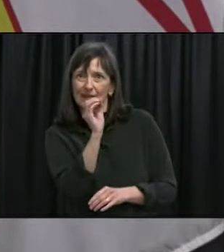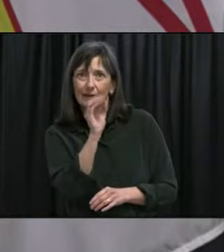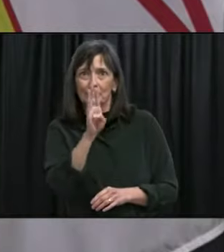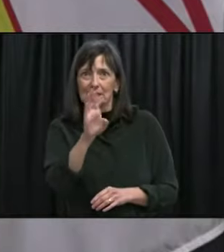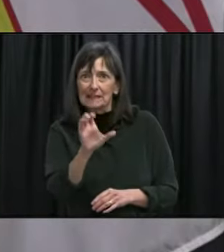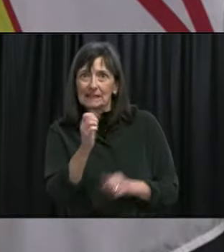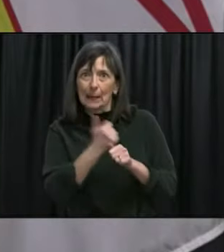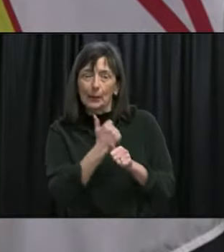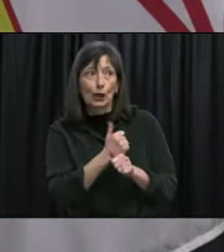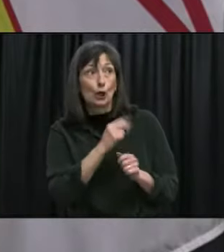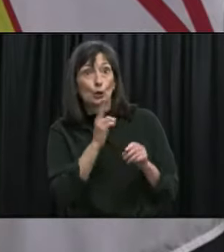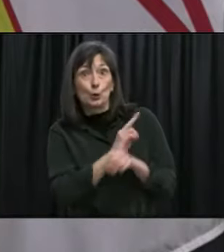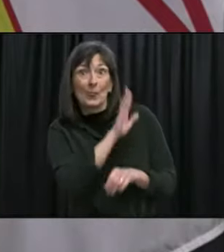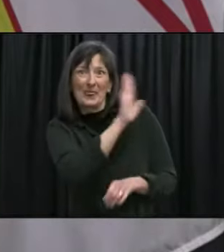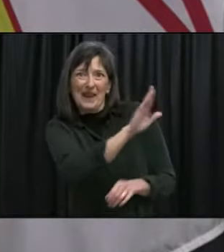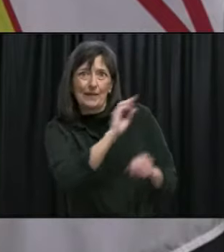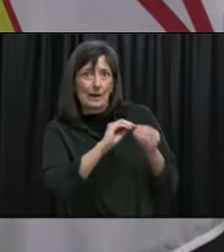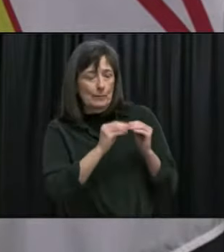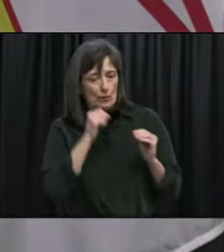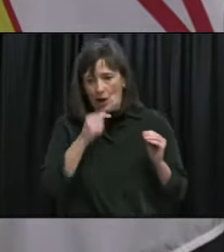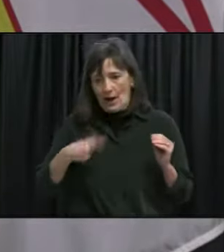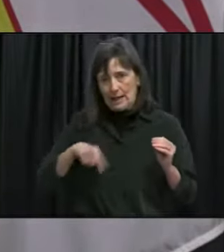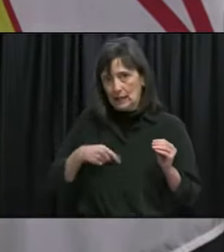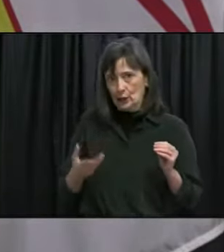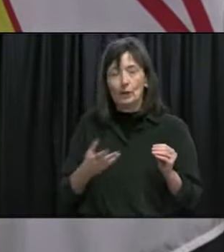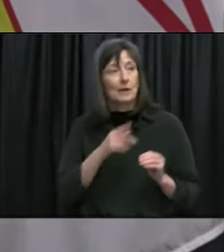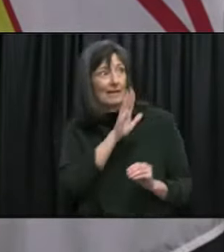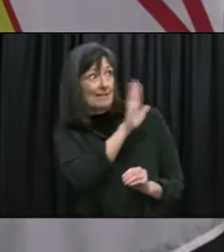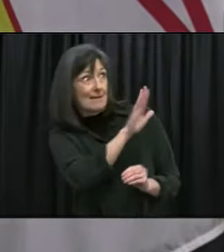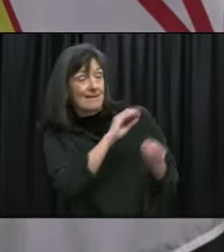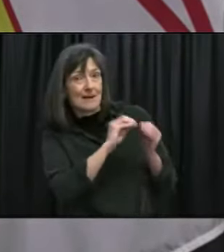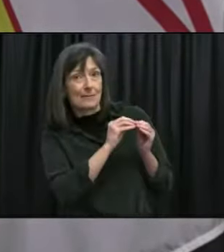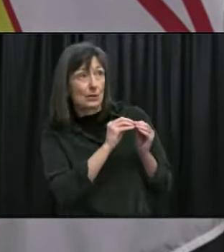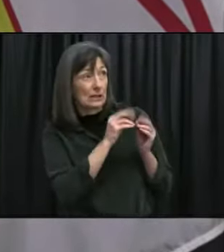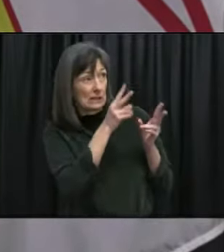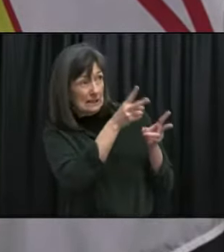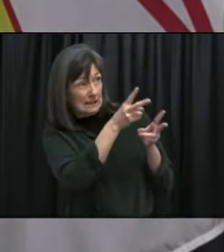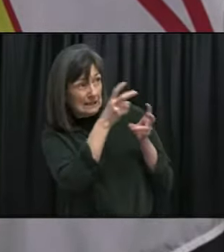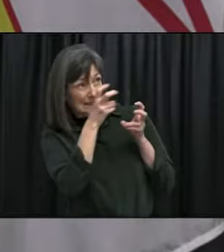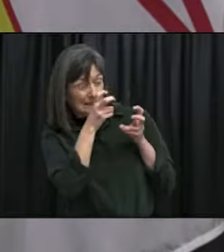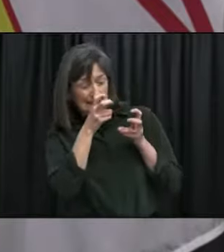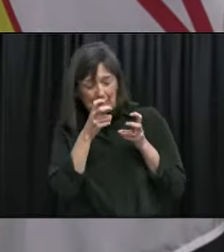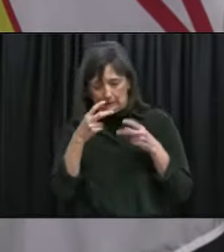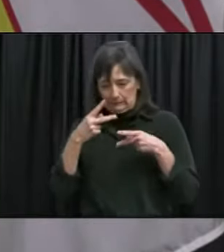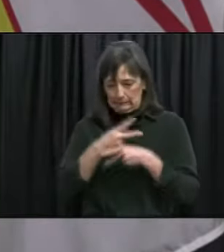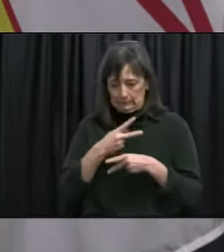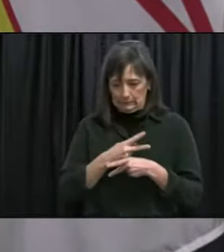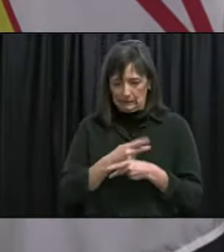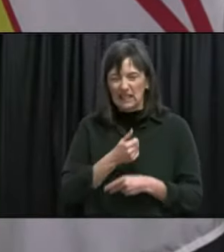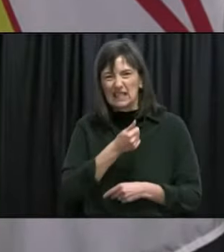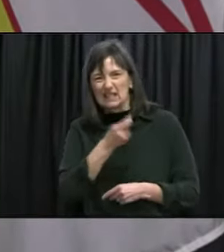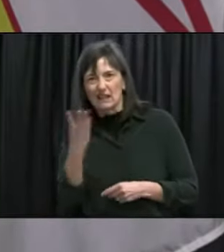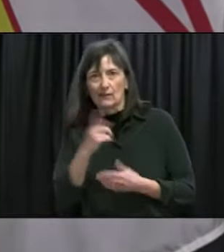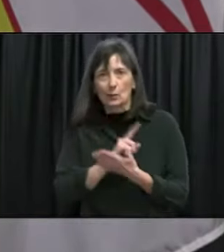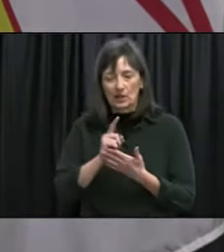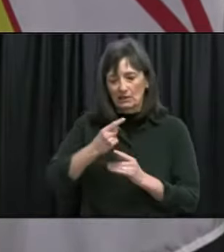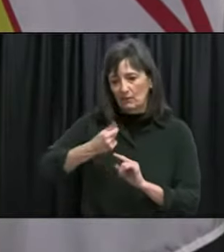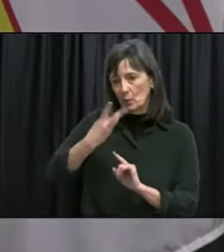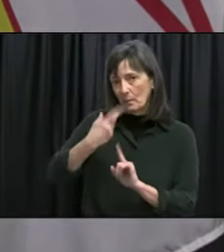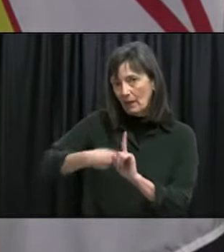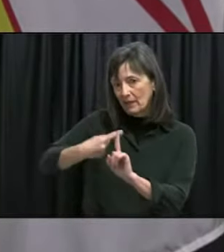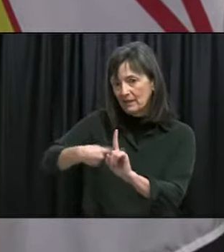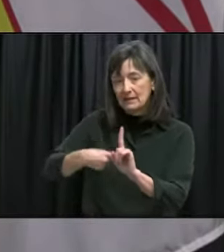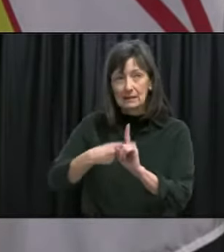BC where you know you looked at it and you could extrapolate that it would take several weeks to months with